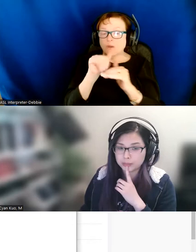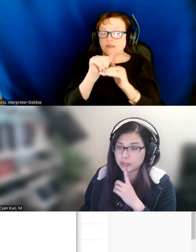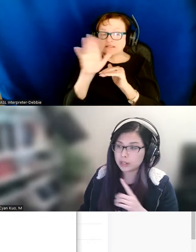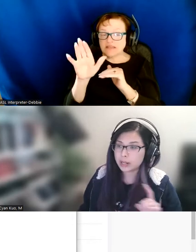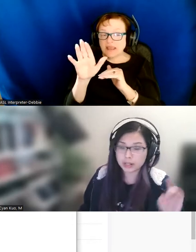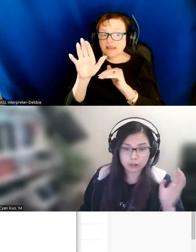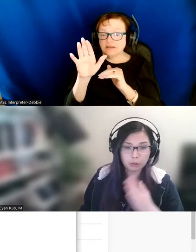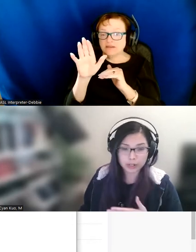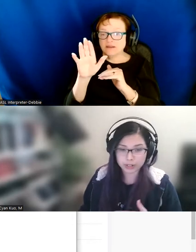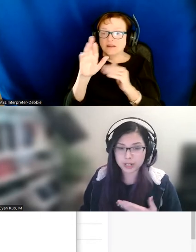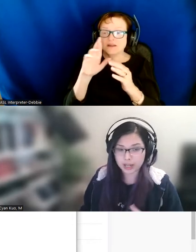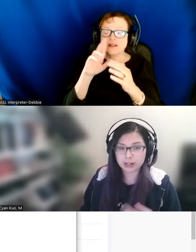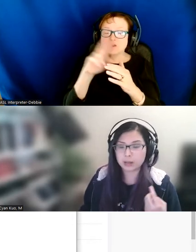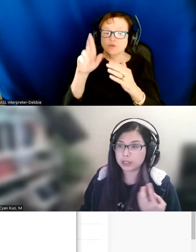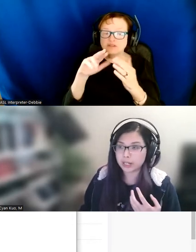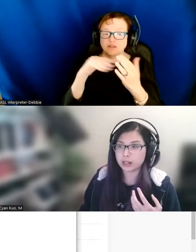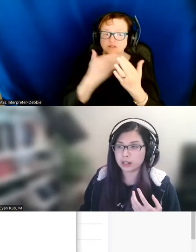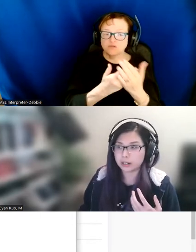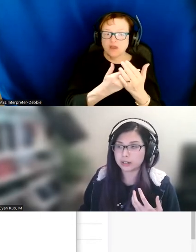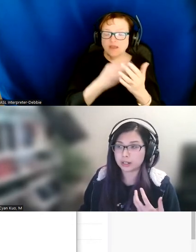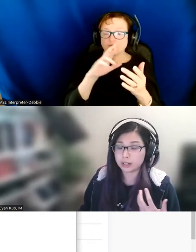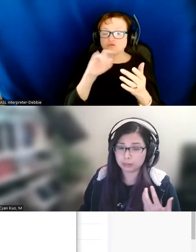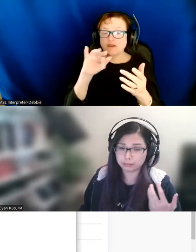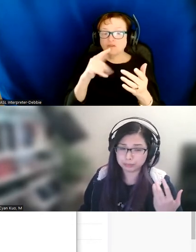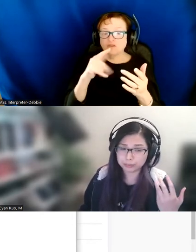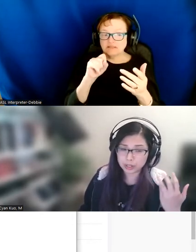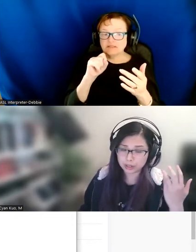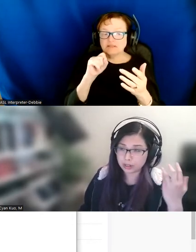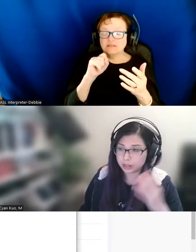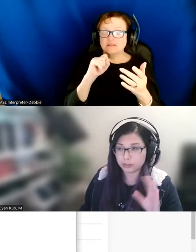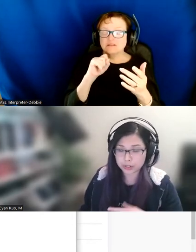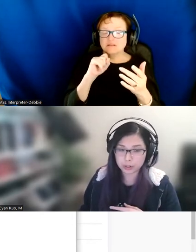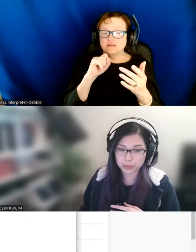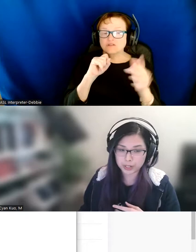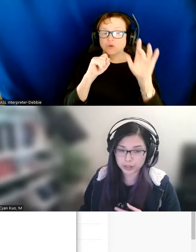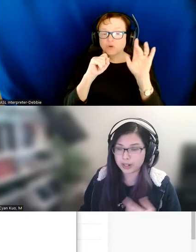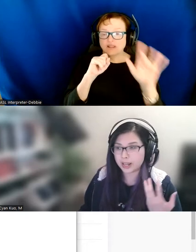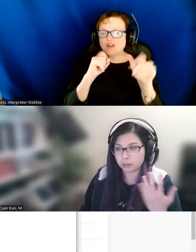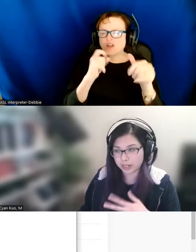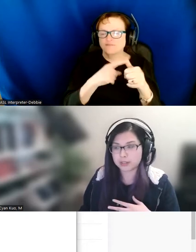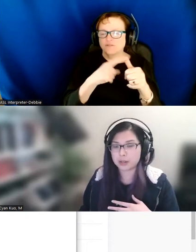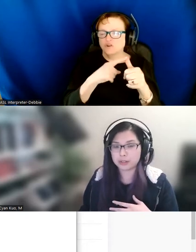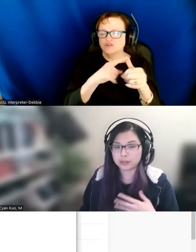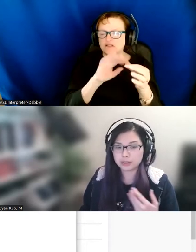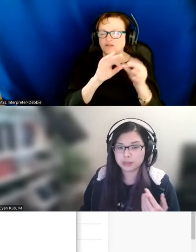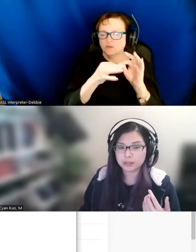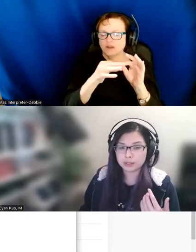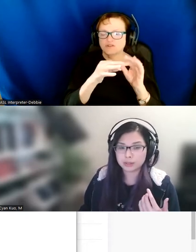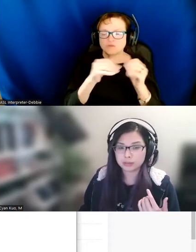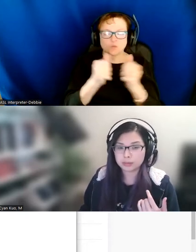-up here. And here are renderings again. I'm clicking on the first interpretation, and I'm playing the sound.